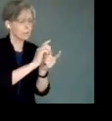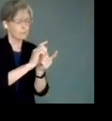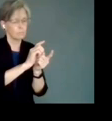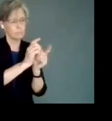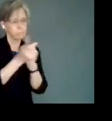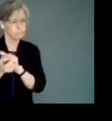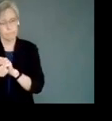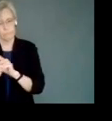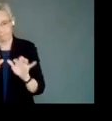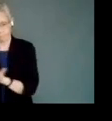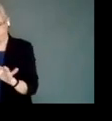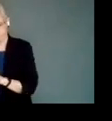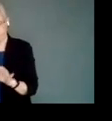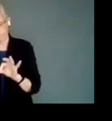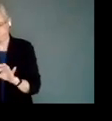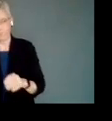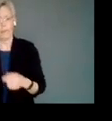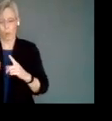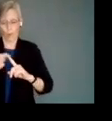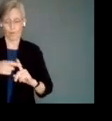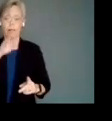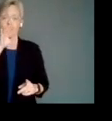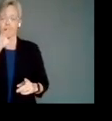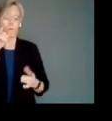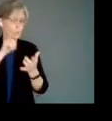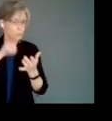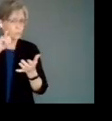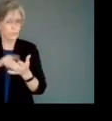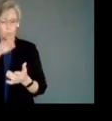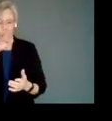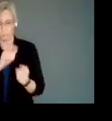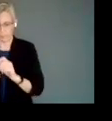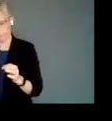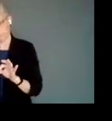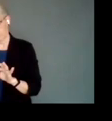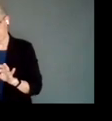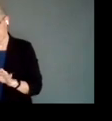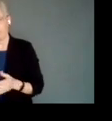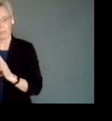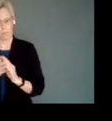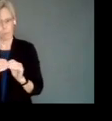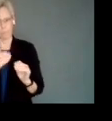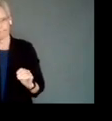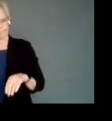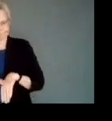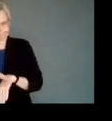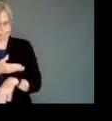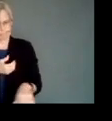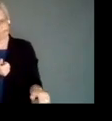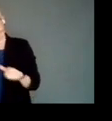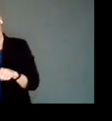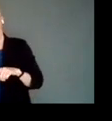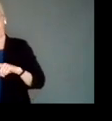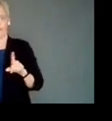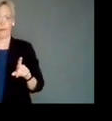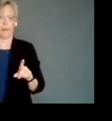popular, these technologies, these automatic speech recognition softwares are actually becoming far more accurate. Except when you're dealing